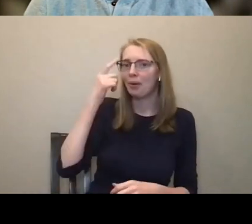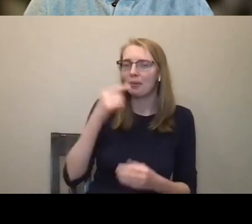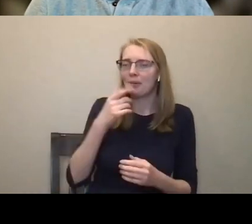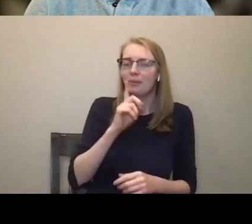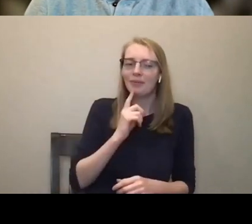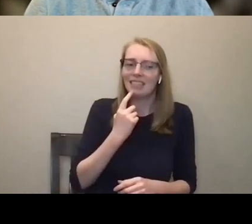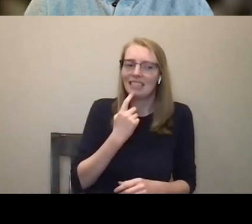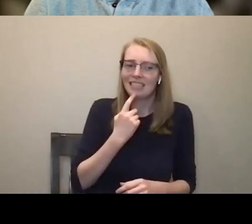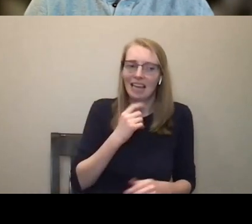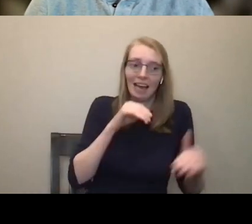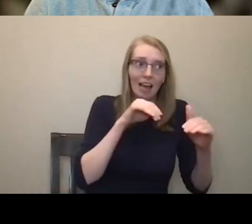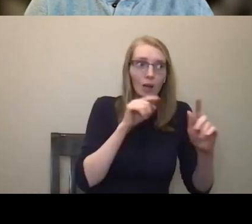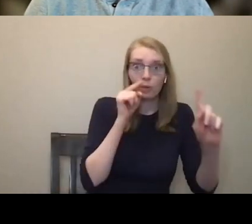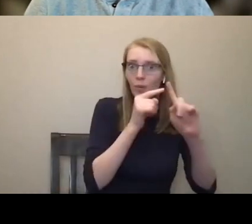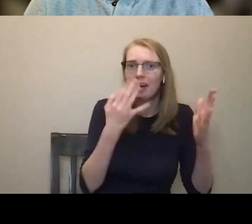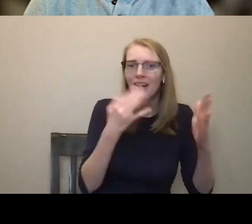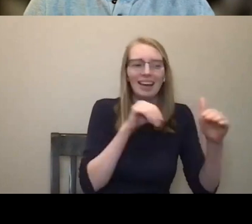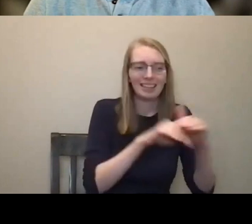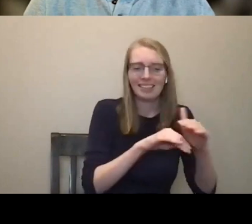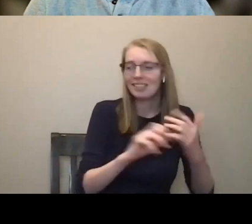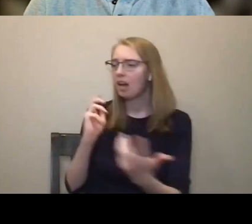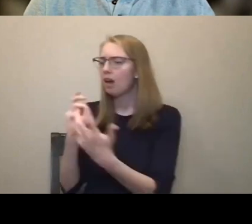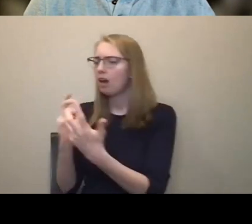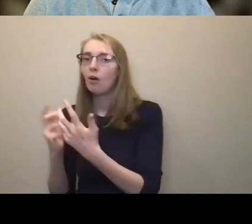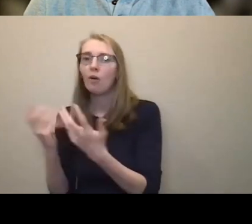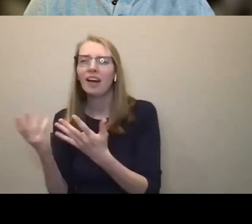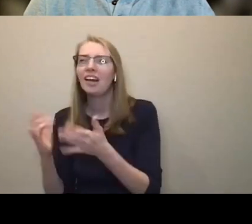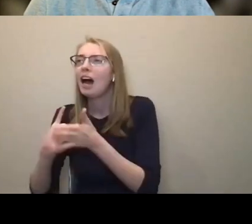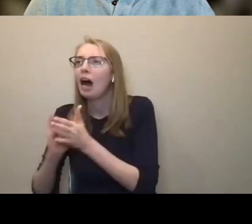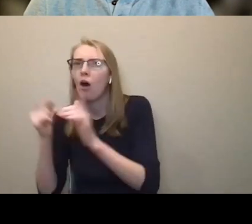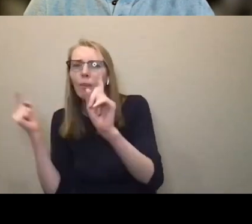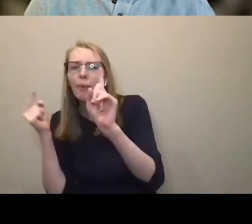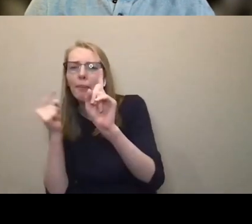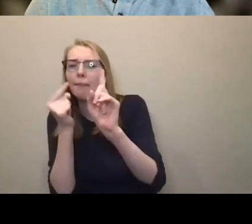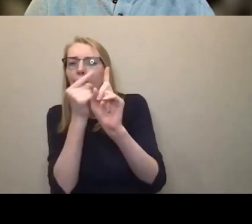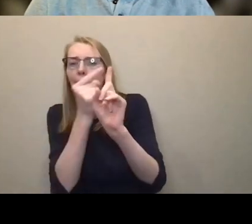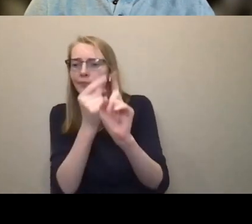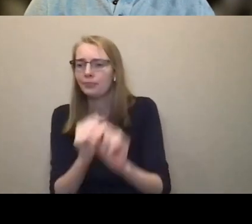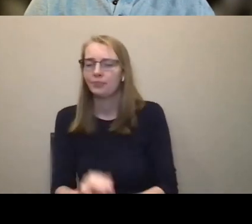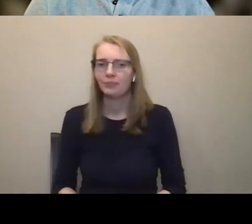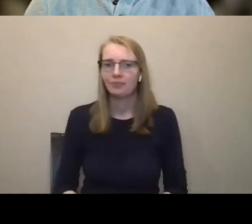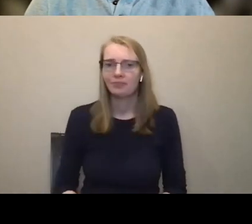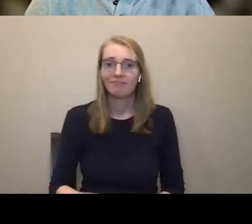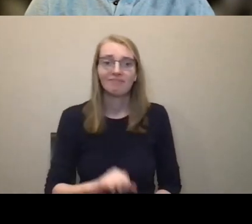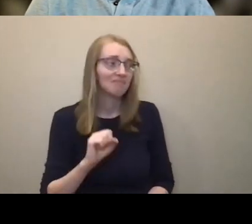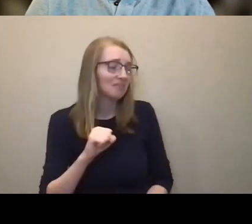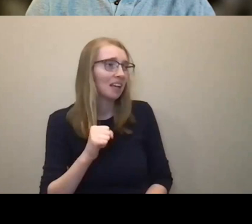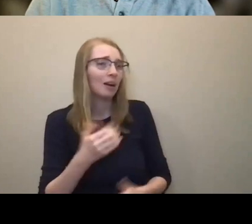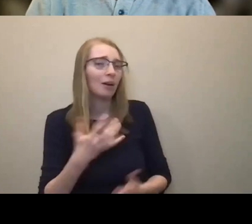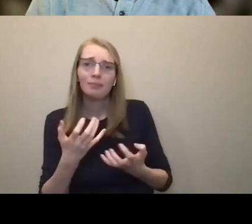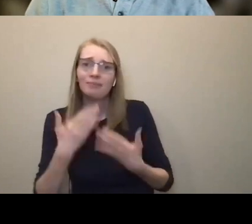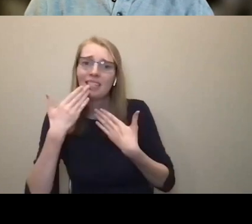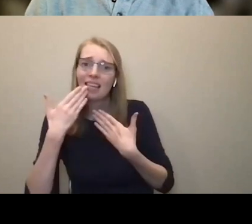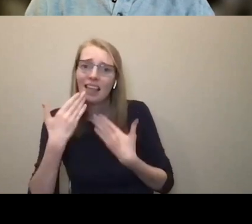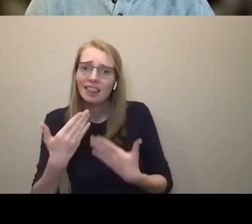Yeah. Yeah, absolutely. Yeah. Yeah, no, I thoroughly enjoyed it. And I want to thank both, uh,